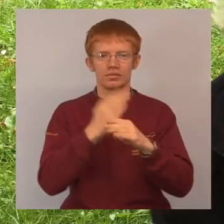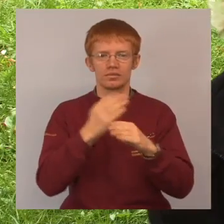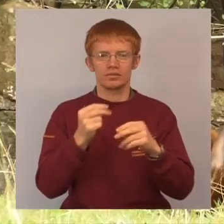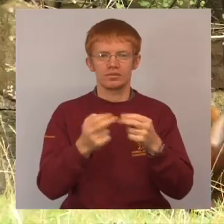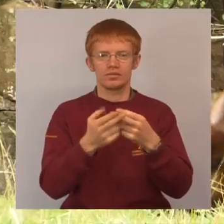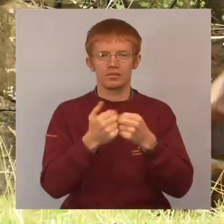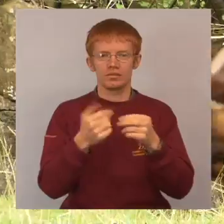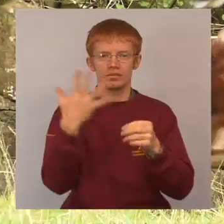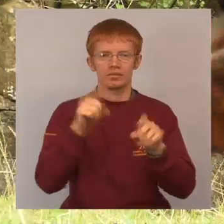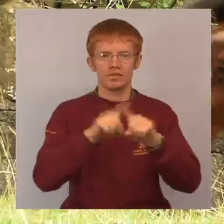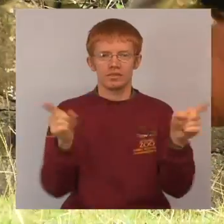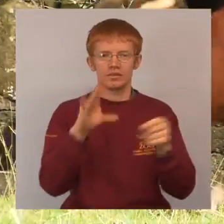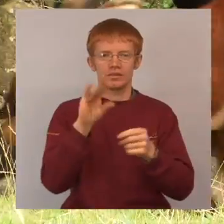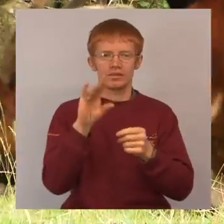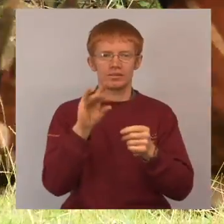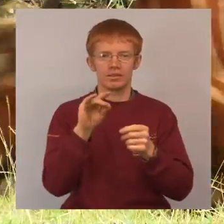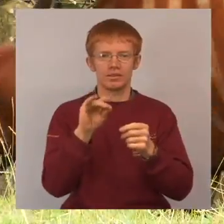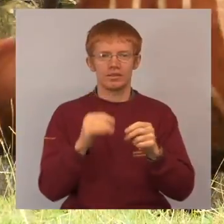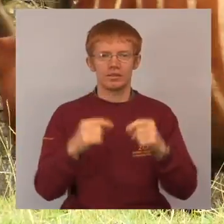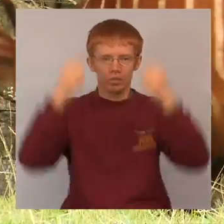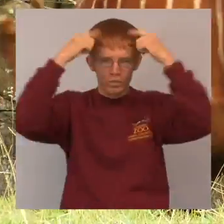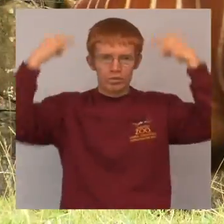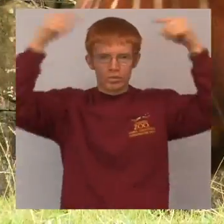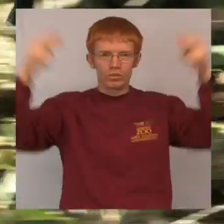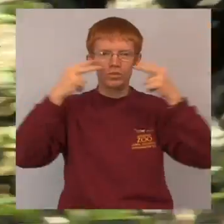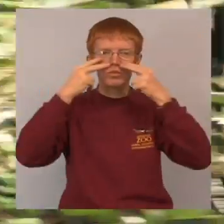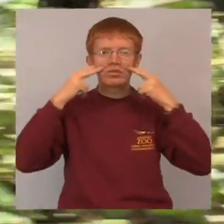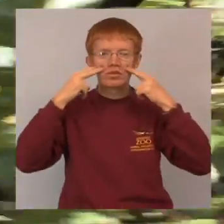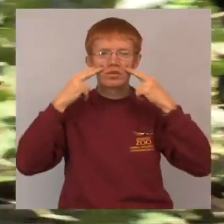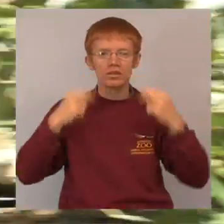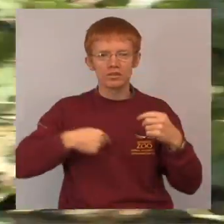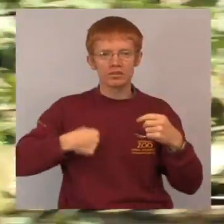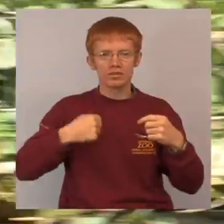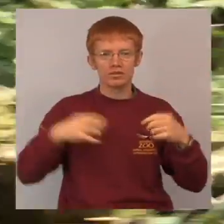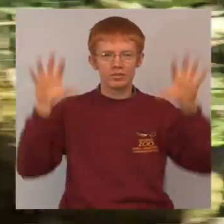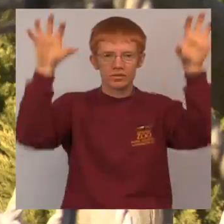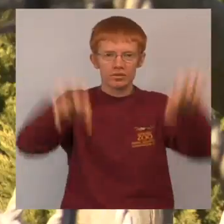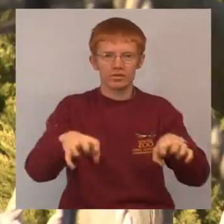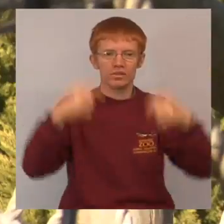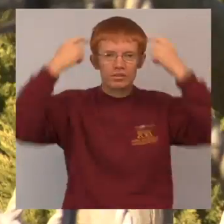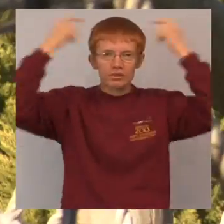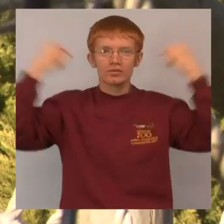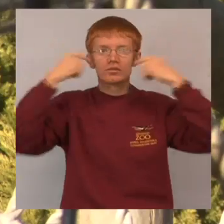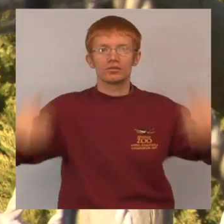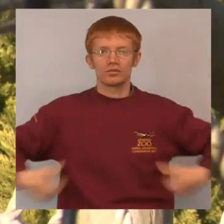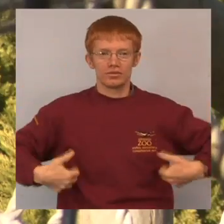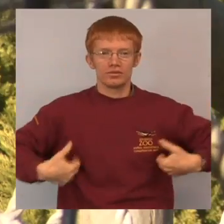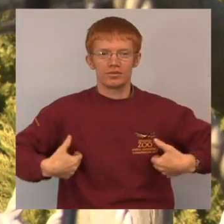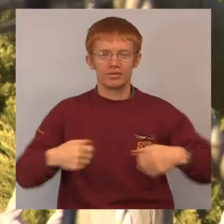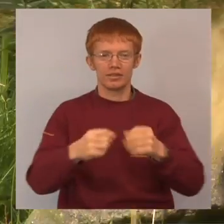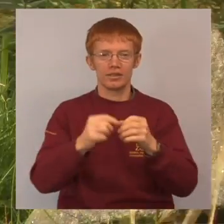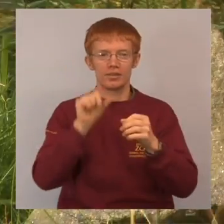them working on five different species which included bongos, jaguars, the chimpanzees,